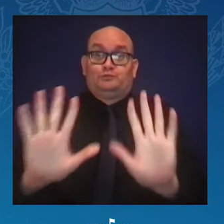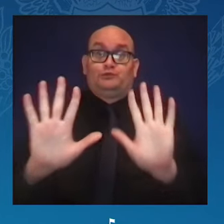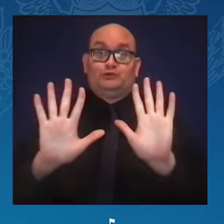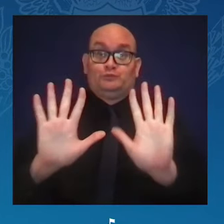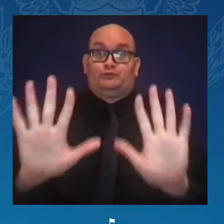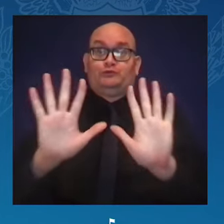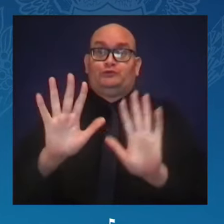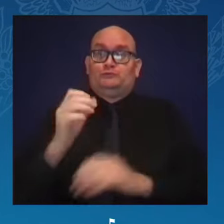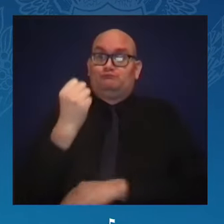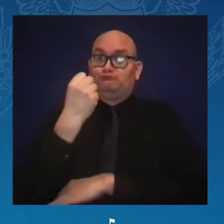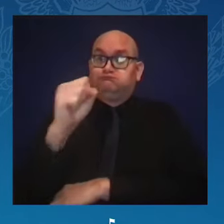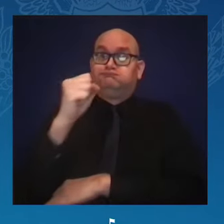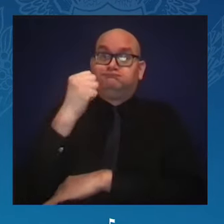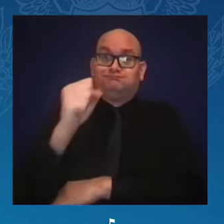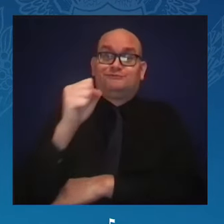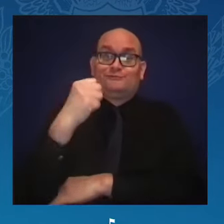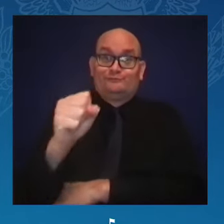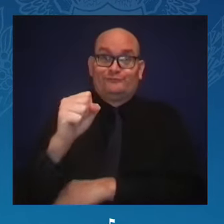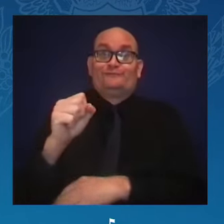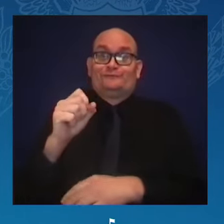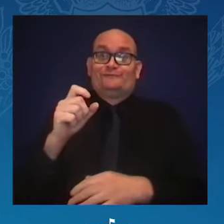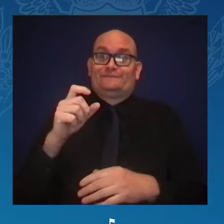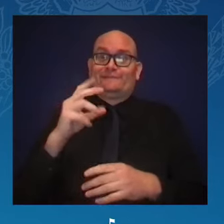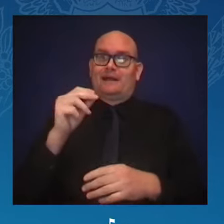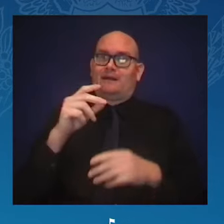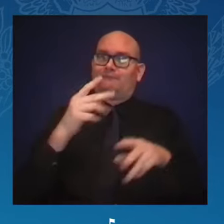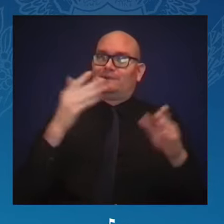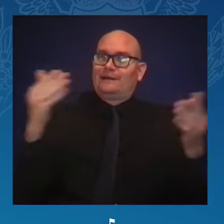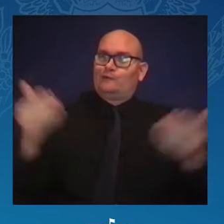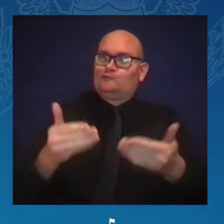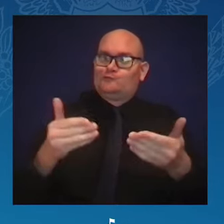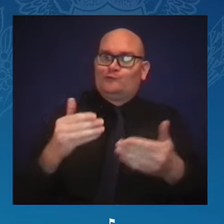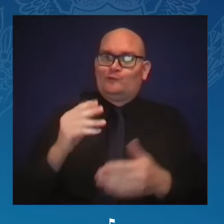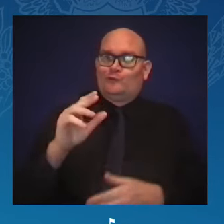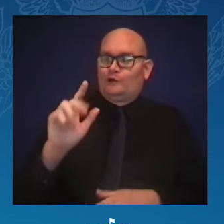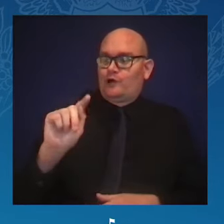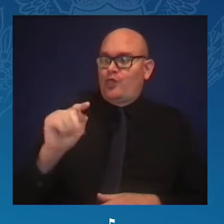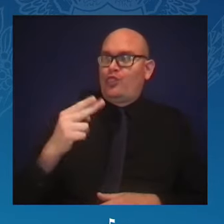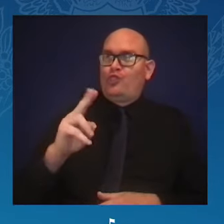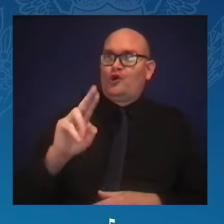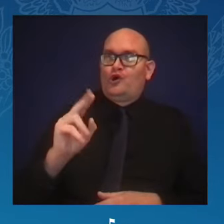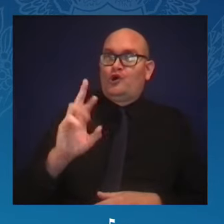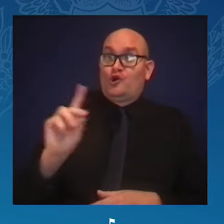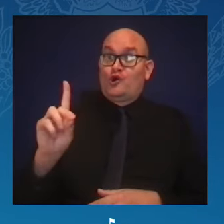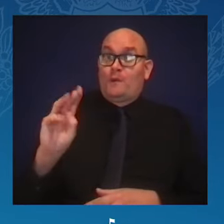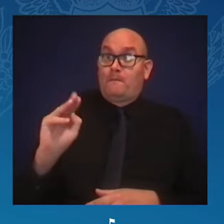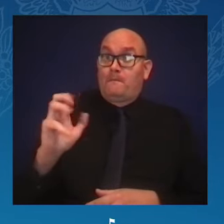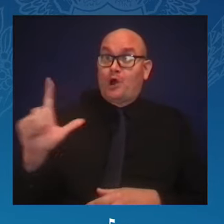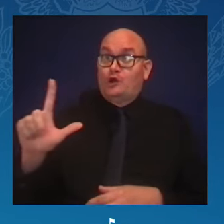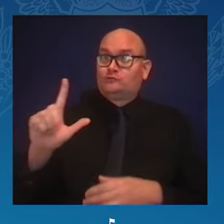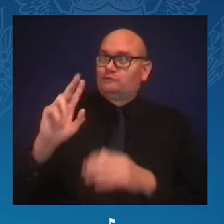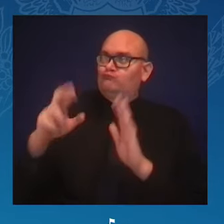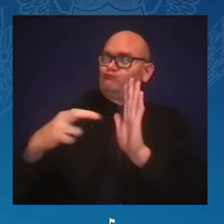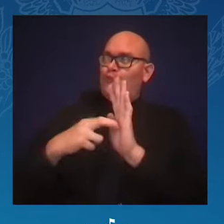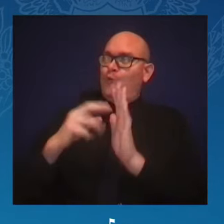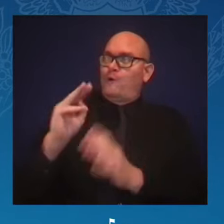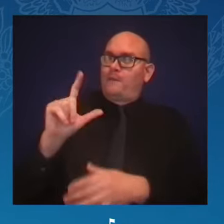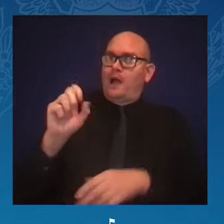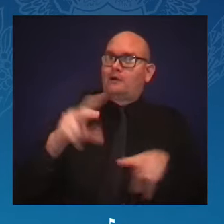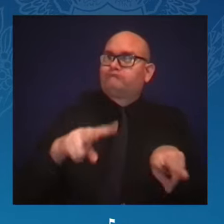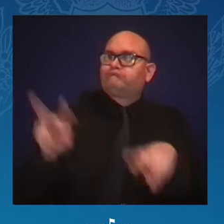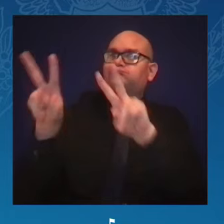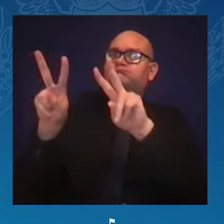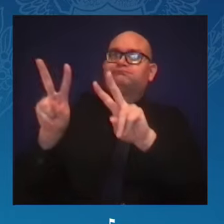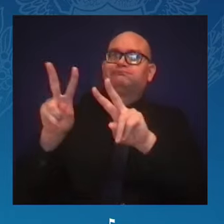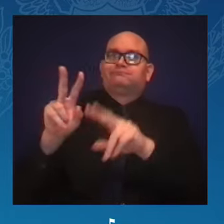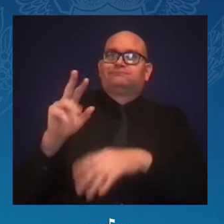and civil rights leader Constance Baker Motley, Arsar, both of whom inspired her desire